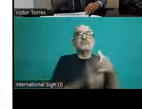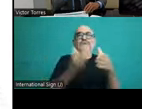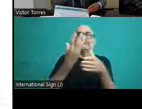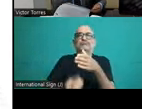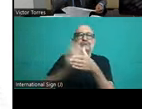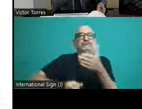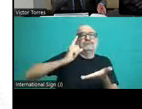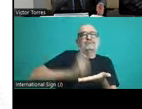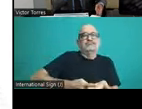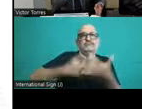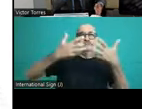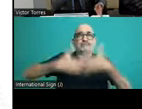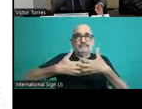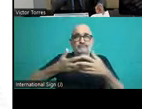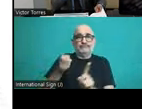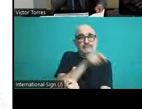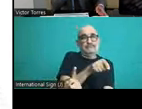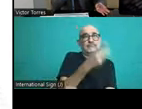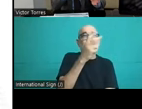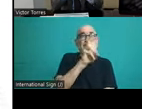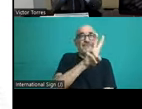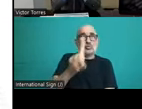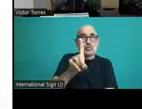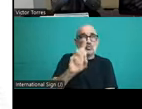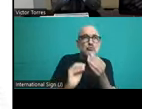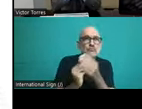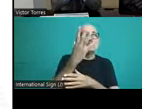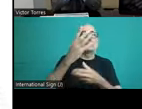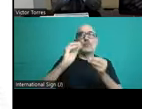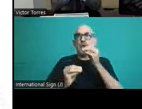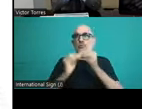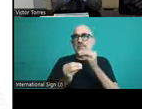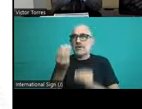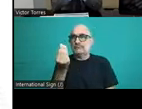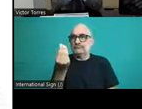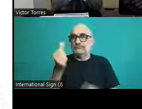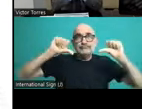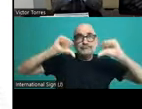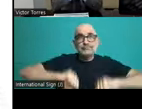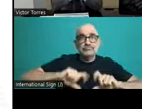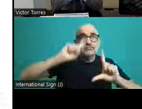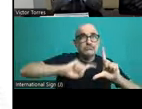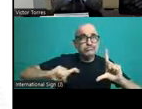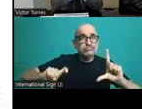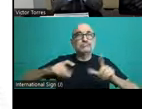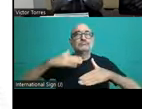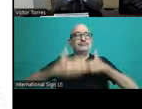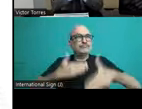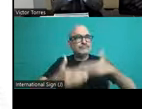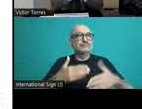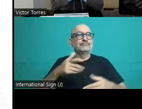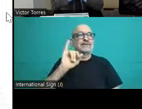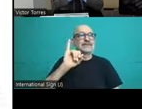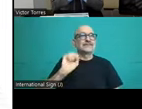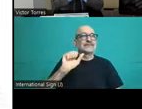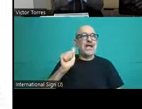an attempt of solving this crisis through a decision of